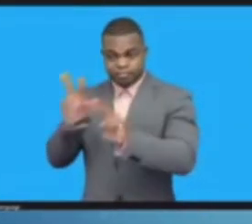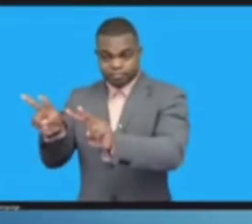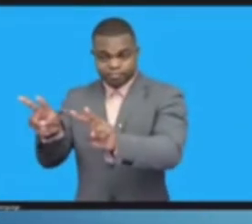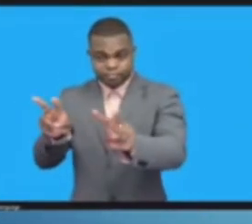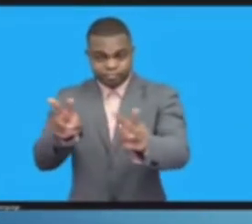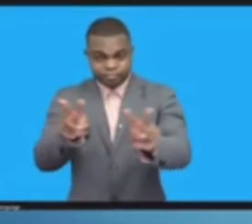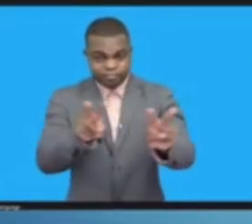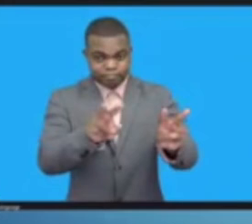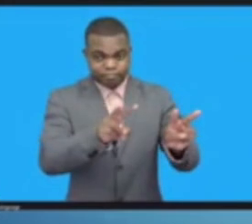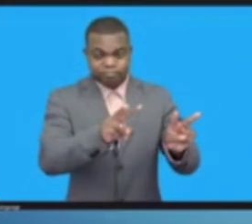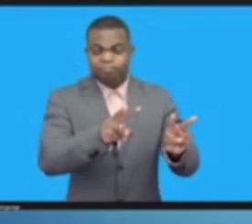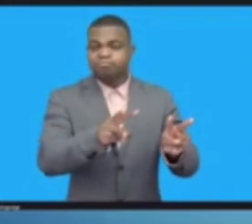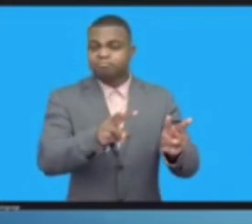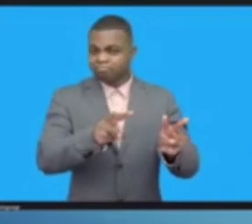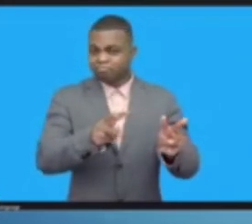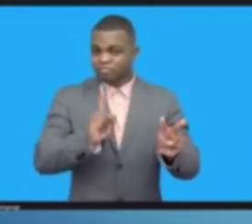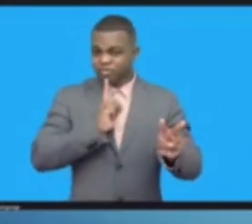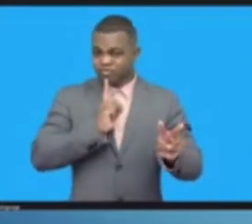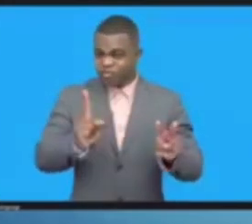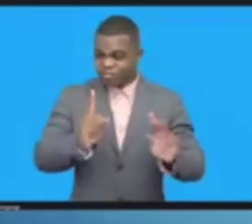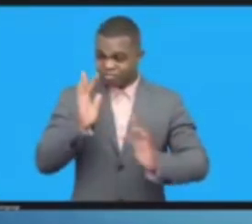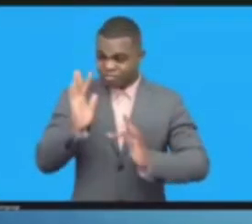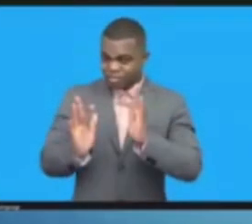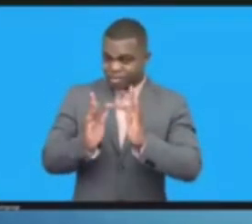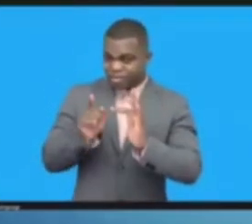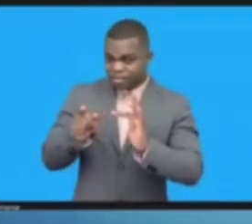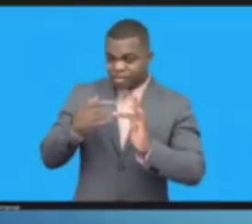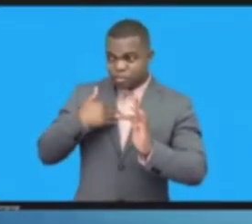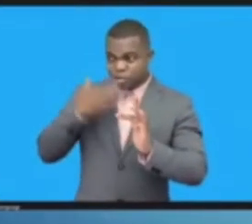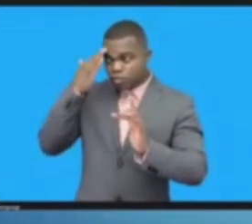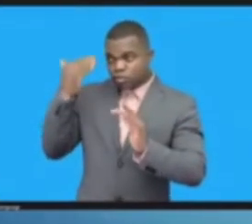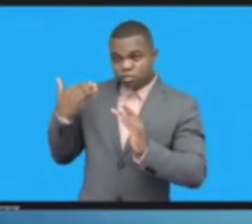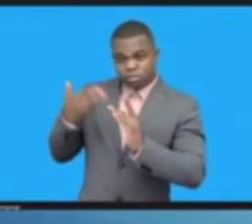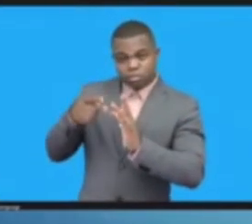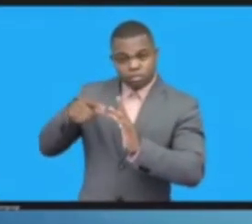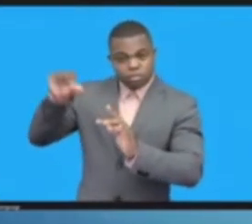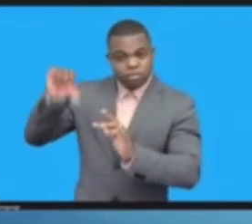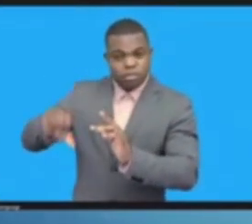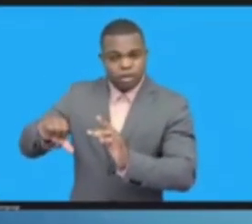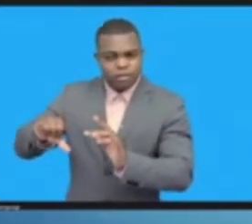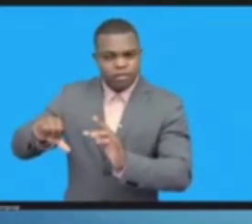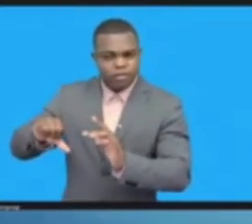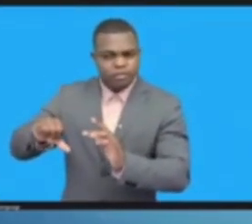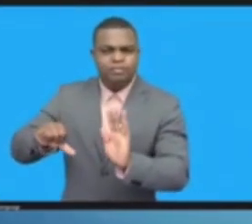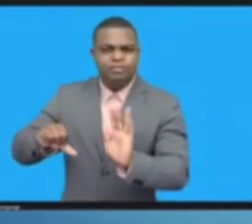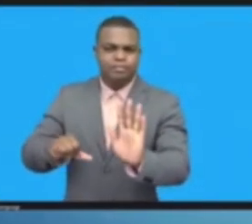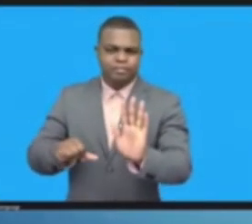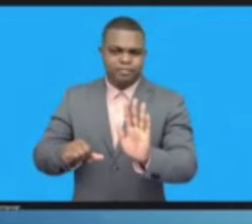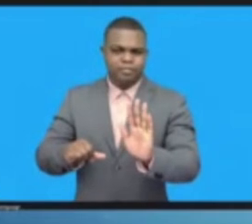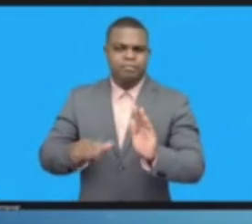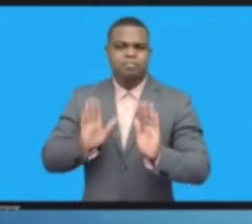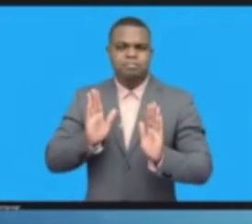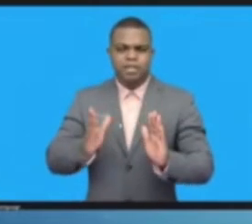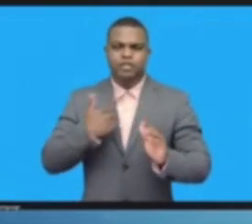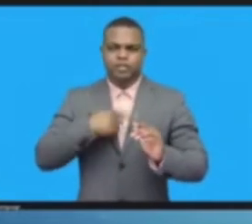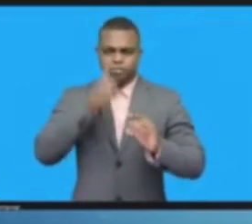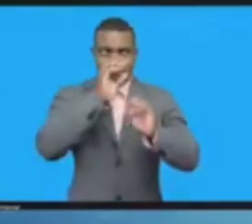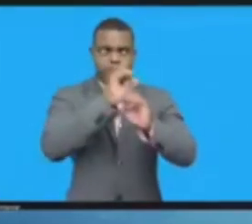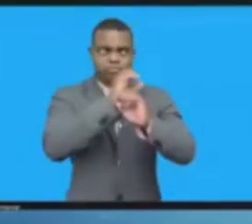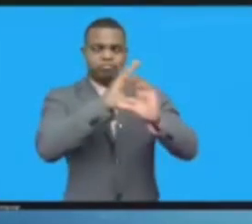hello and welcome to the Internet. Welcome to this room and welcome here. I'm really happy to be here. This is one of my favorite places to be.